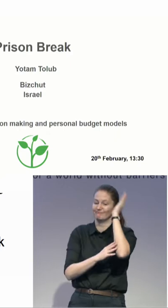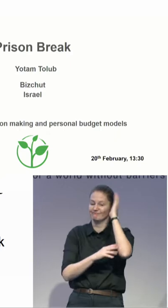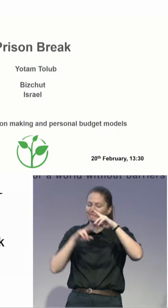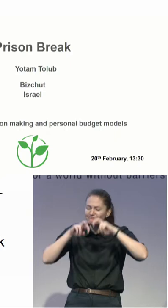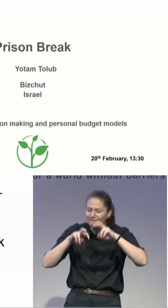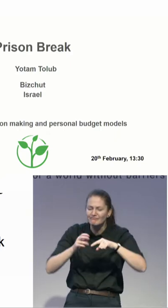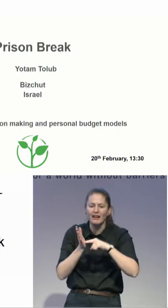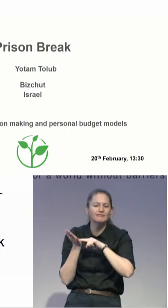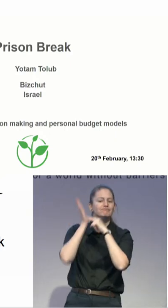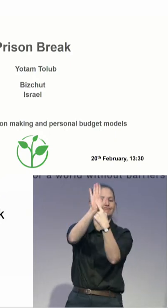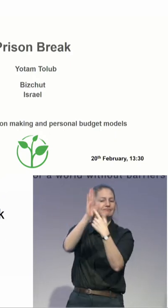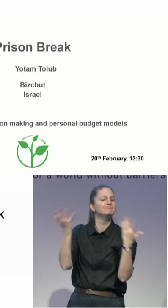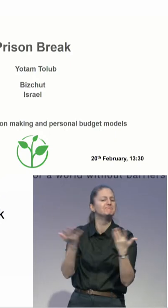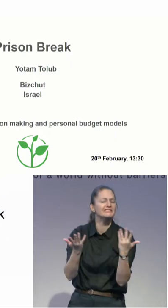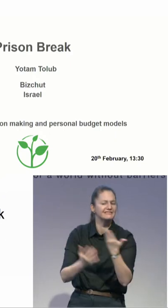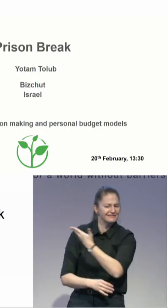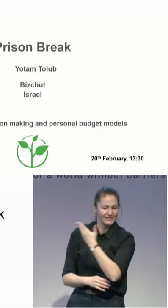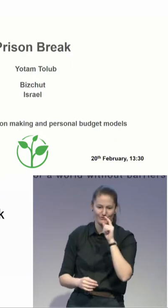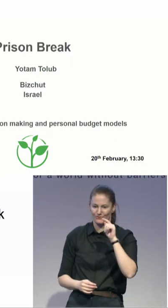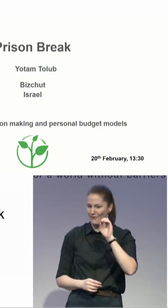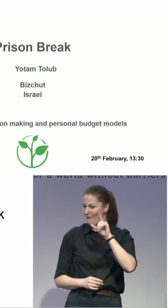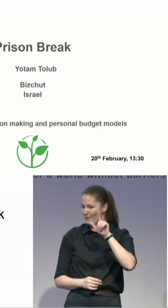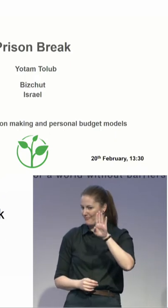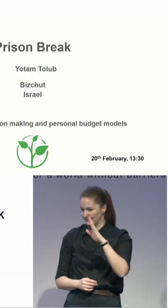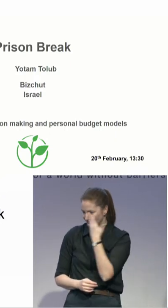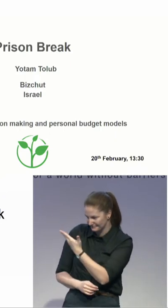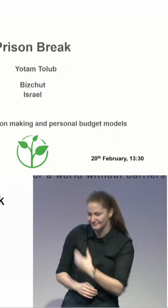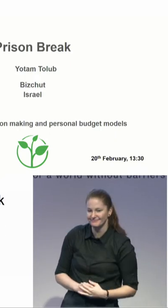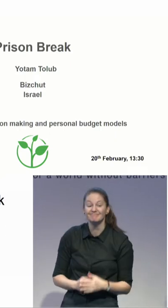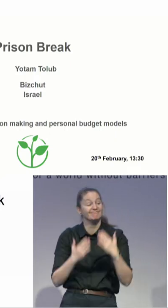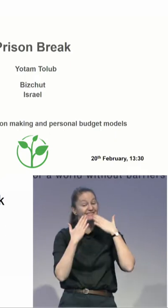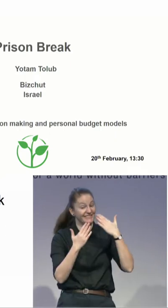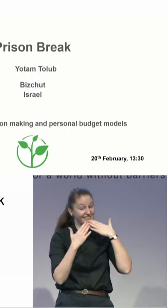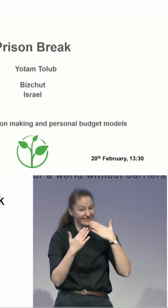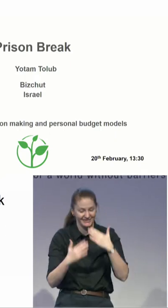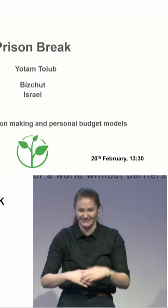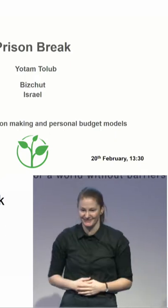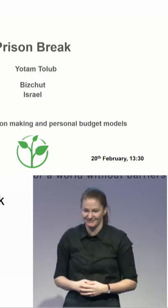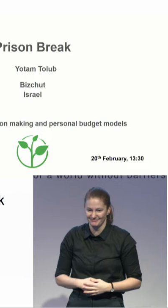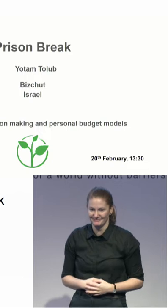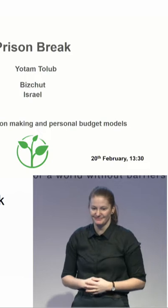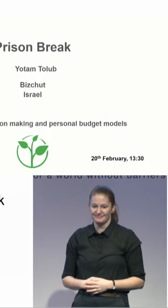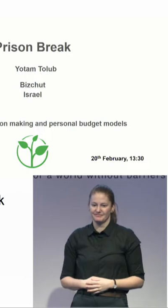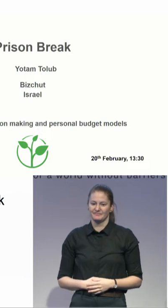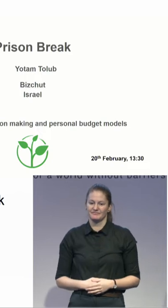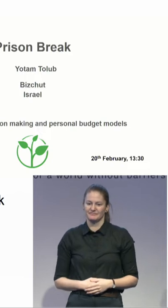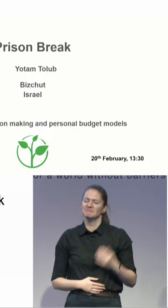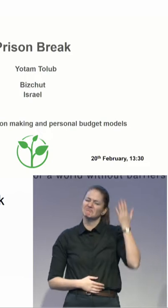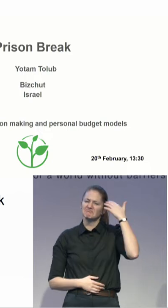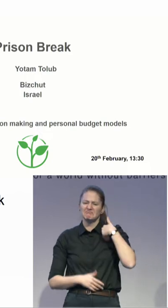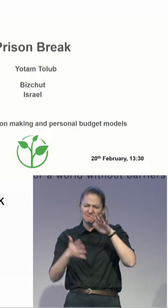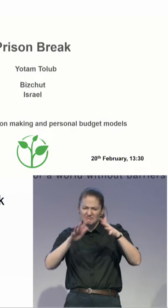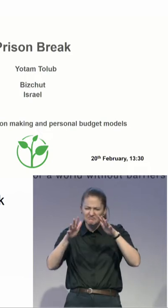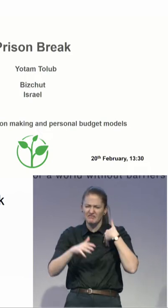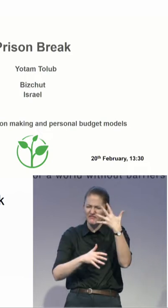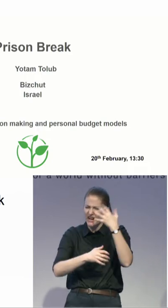I think five years ago, something like that, I was looking around the world for examples and all the arrows